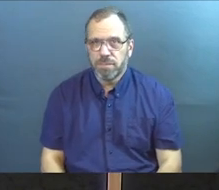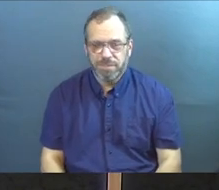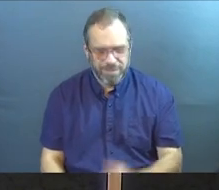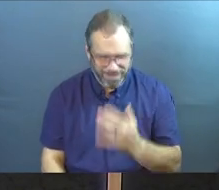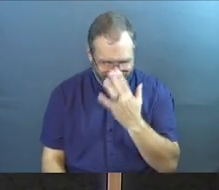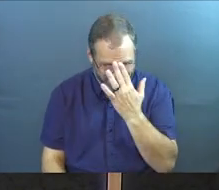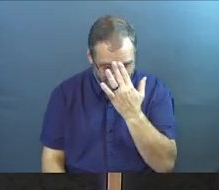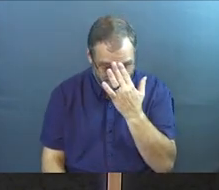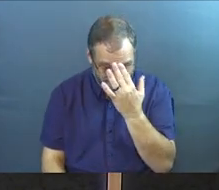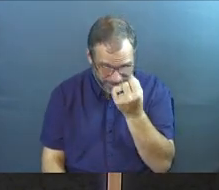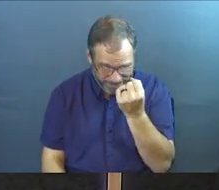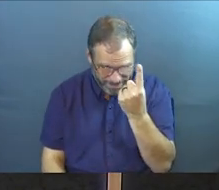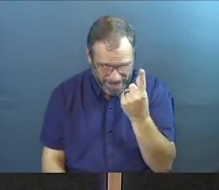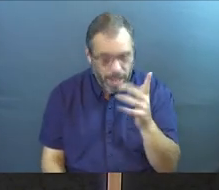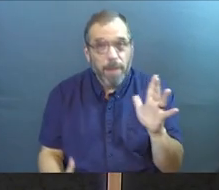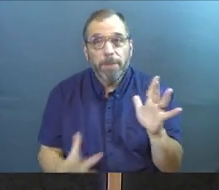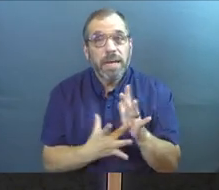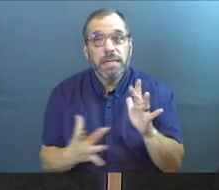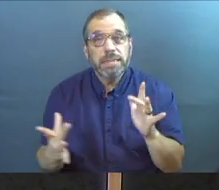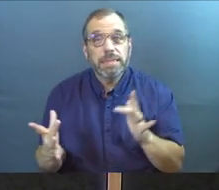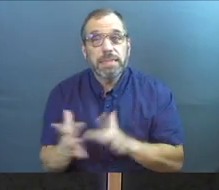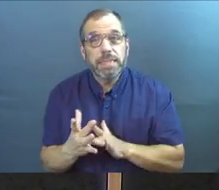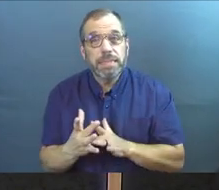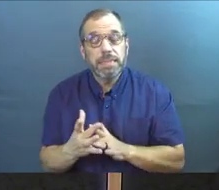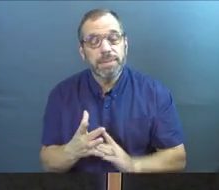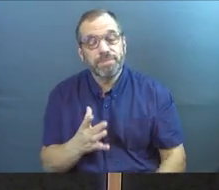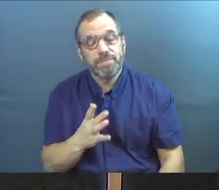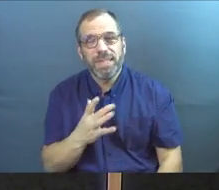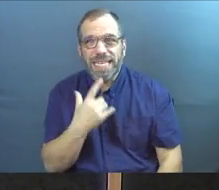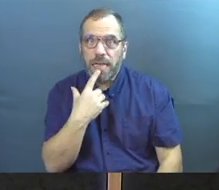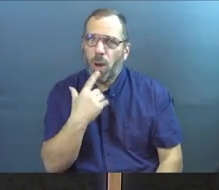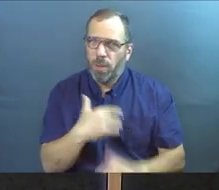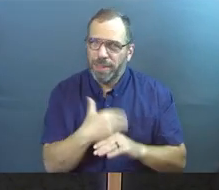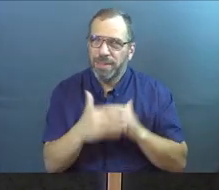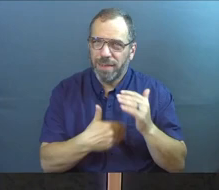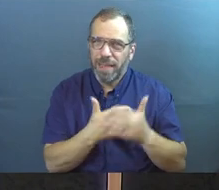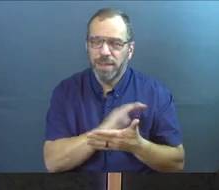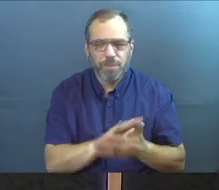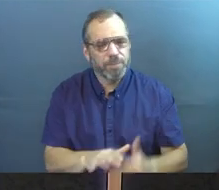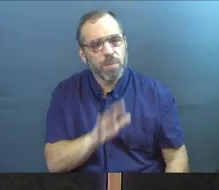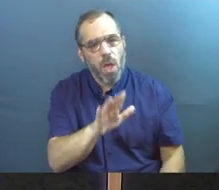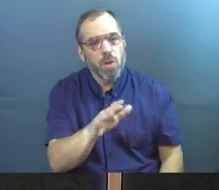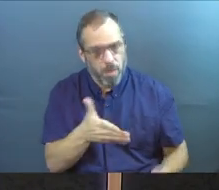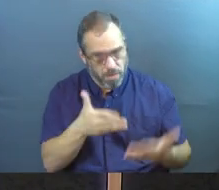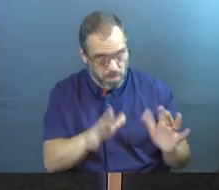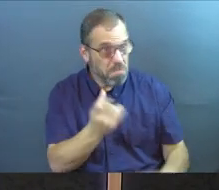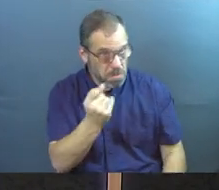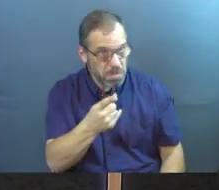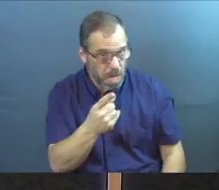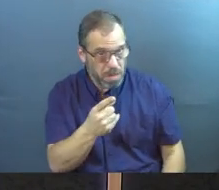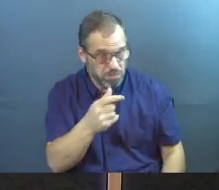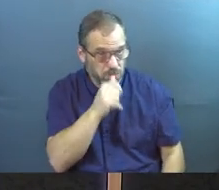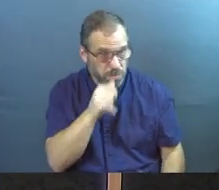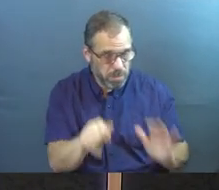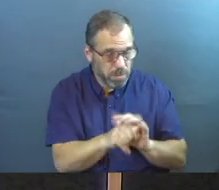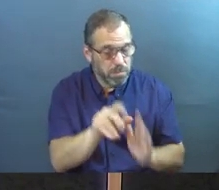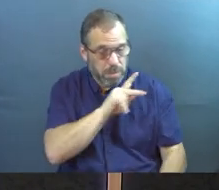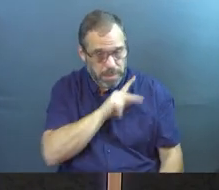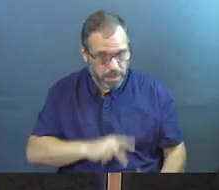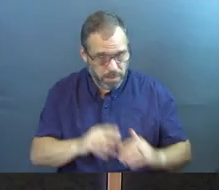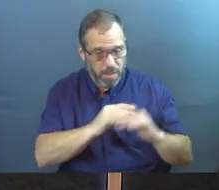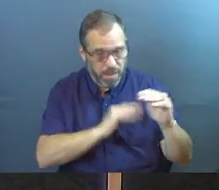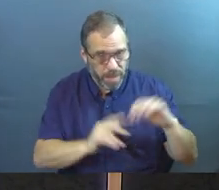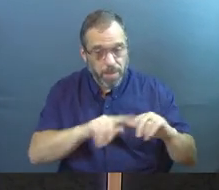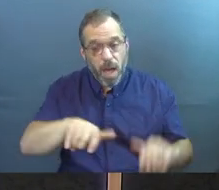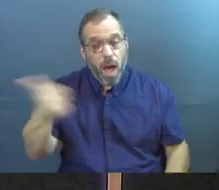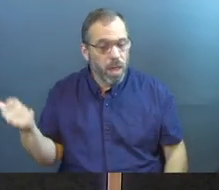So I get it. But Jesus is going to respond to them in kindness. He replied, you're permitted to understand the secrets of the kingdom of heaven,